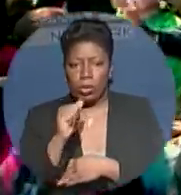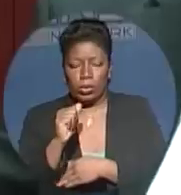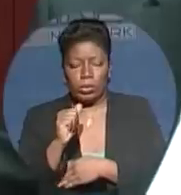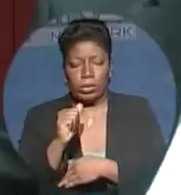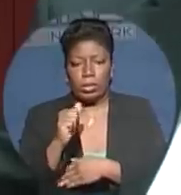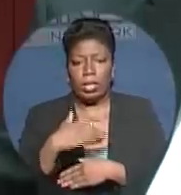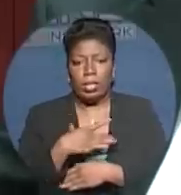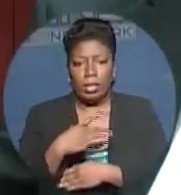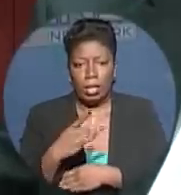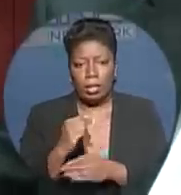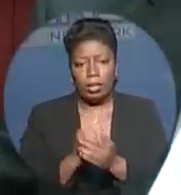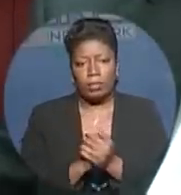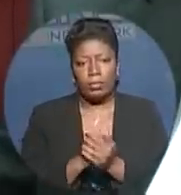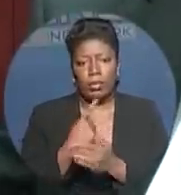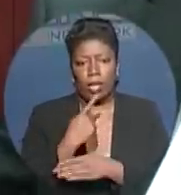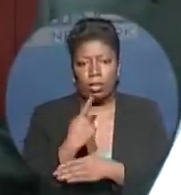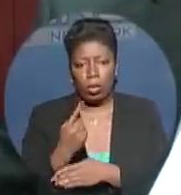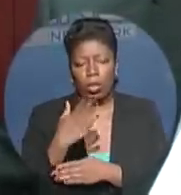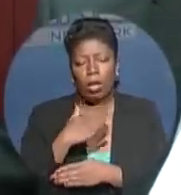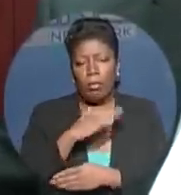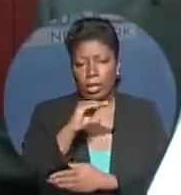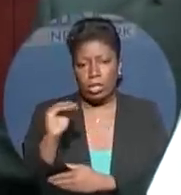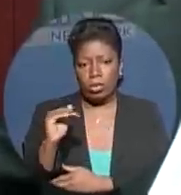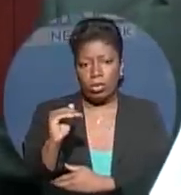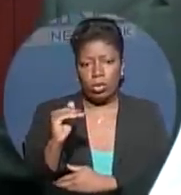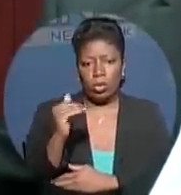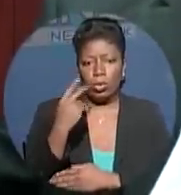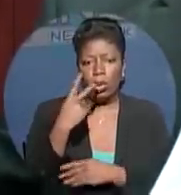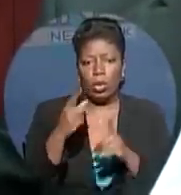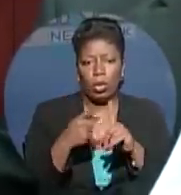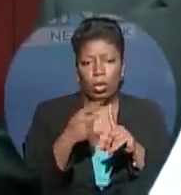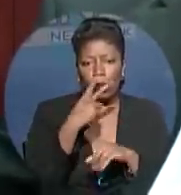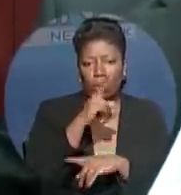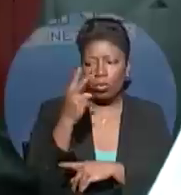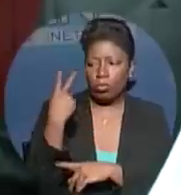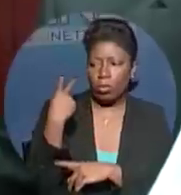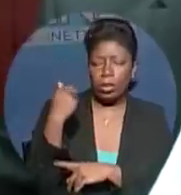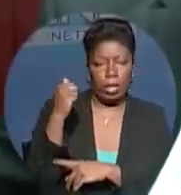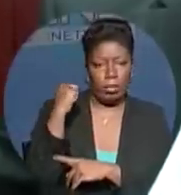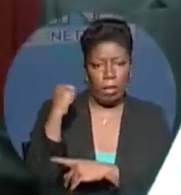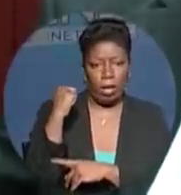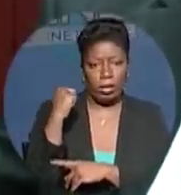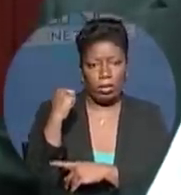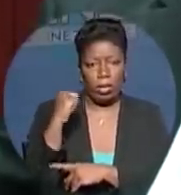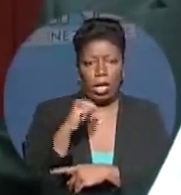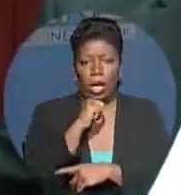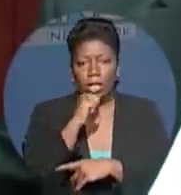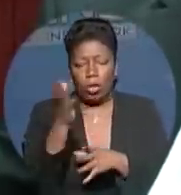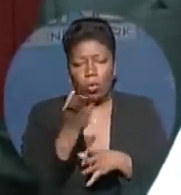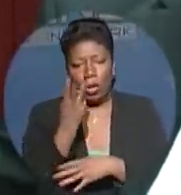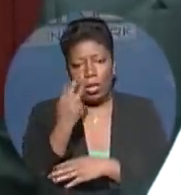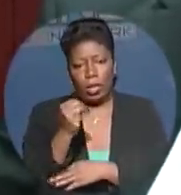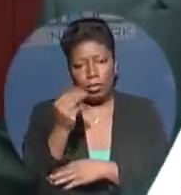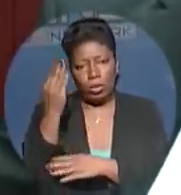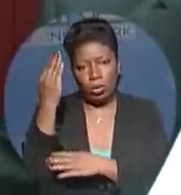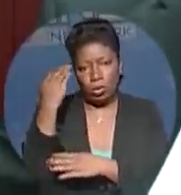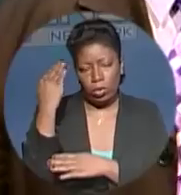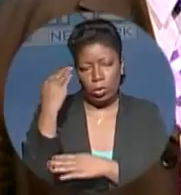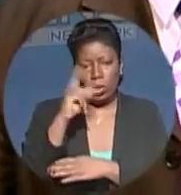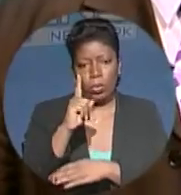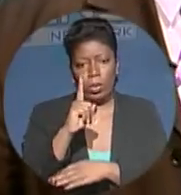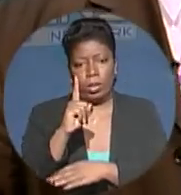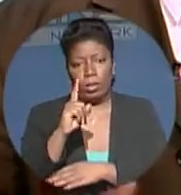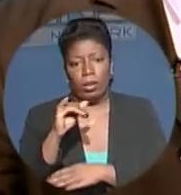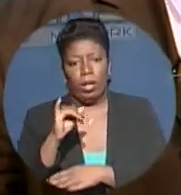to watch their back. That's why I never let anyone of them know my children or where they live. Because my children have nothing to do with this political thing.